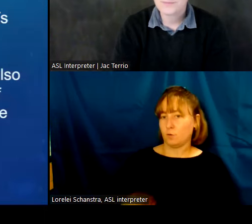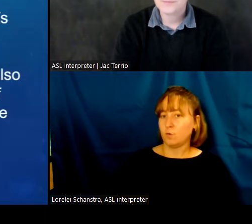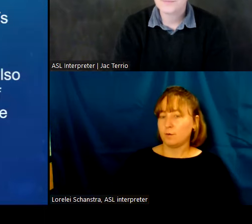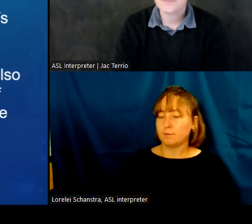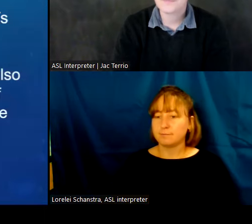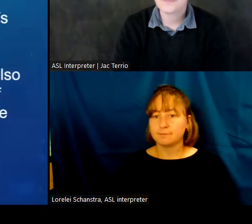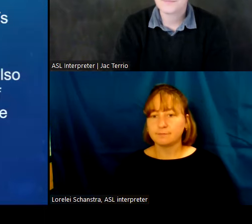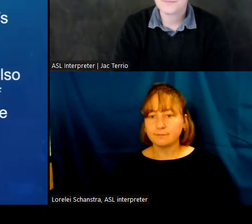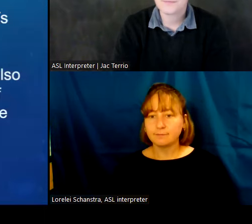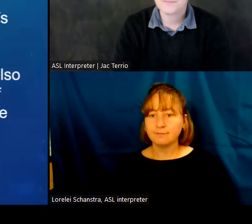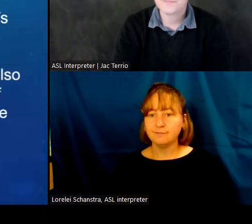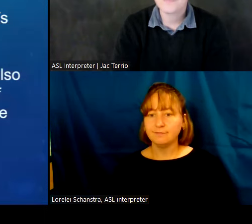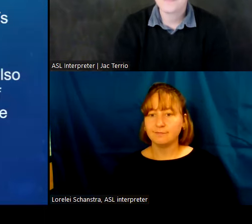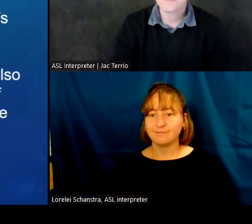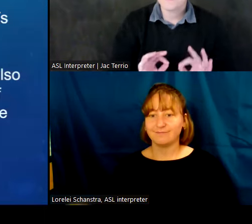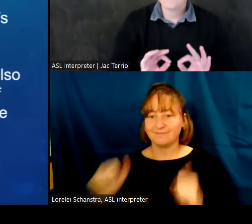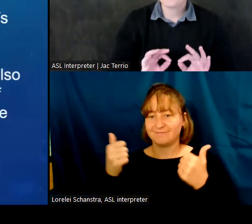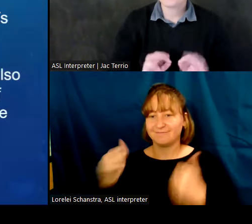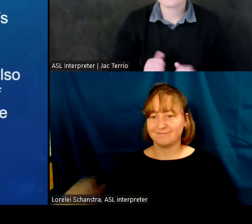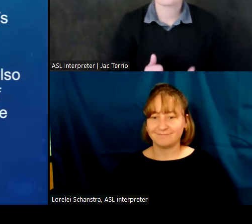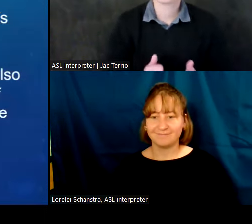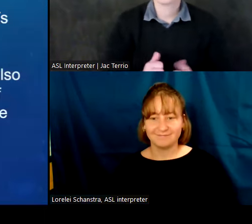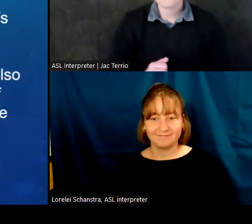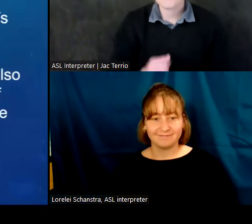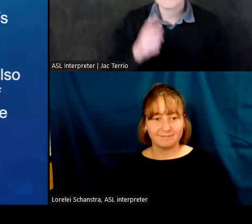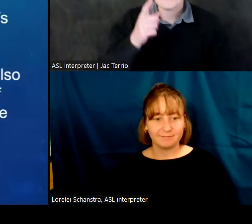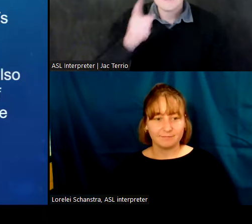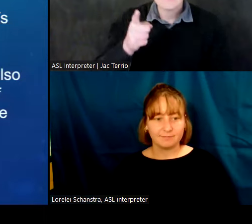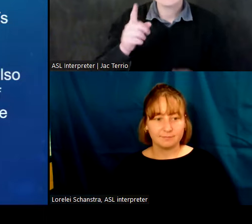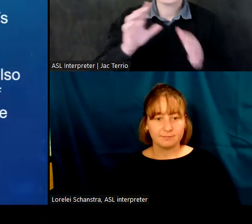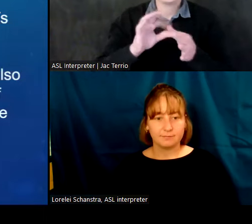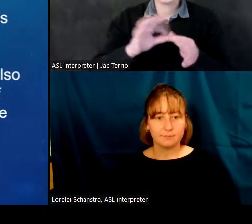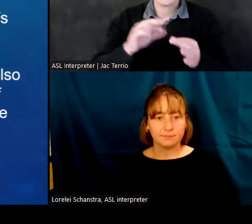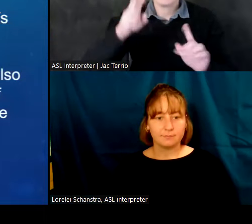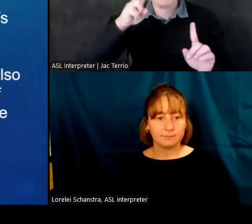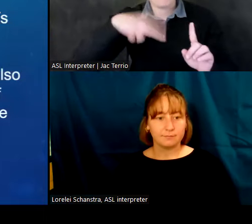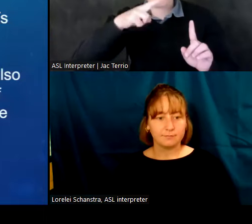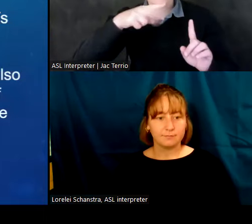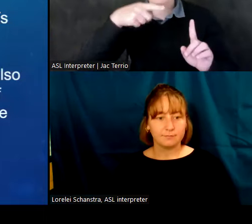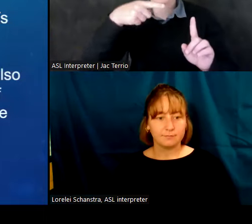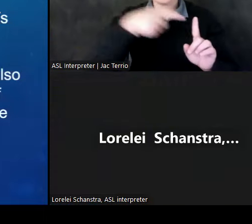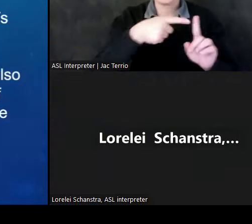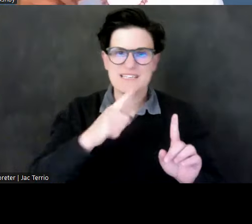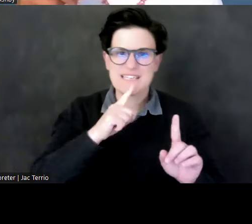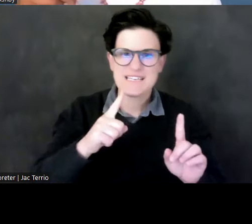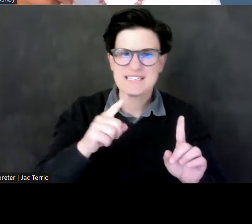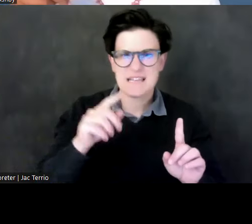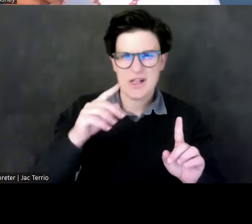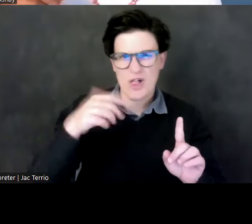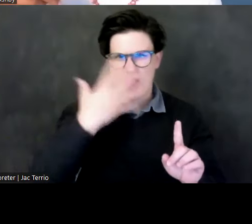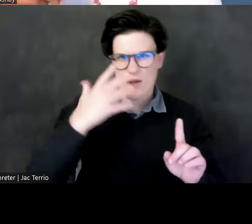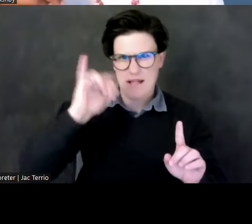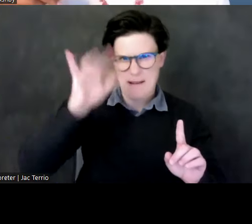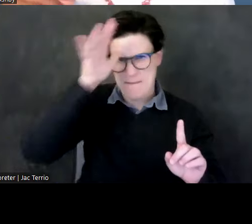he says in what attempts to be derogatory manner that she's mannish. For a Roman, that just means